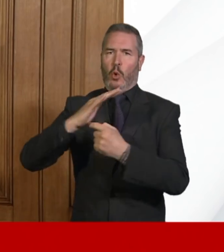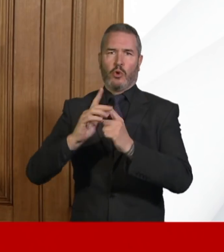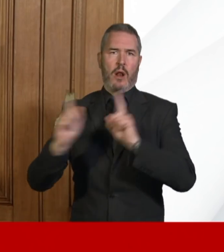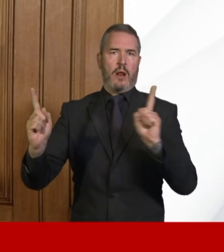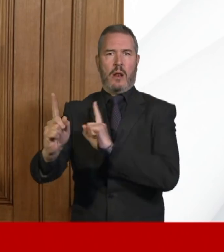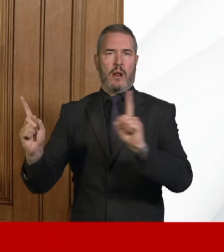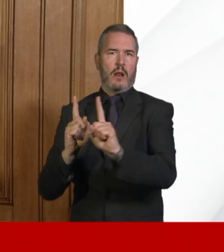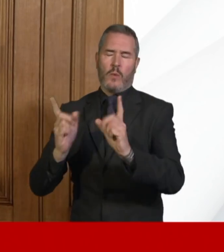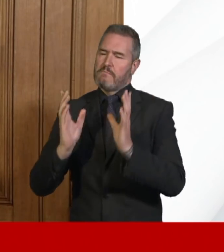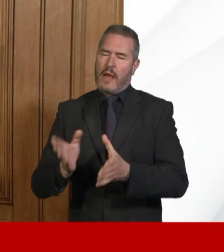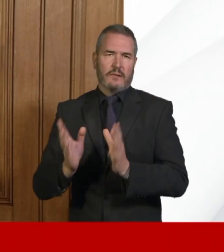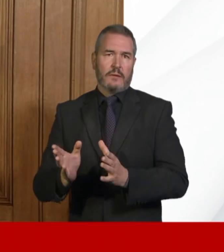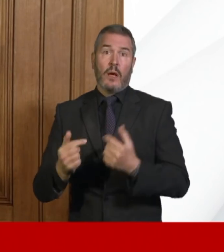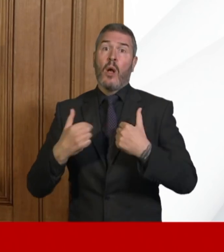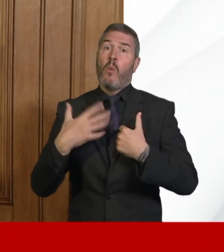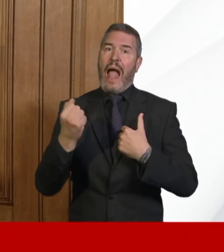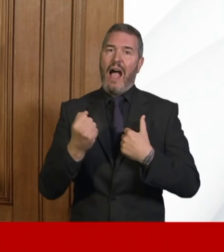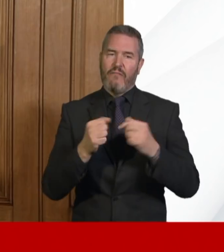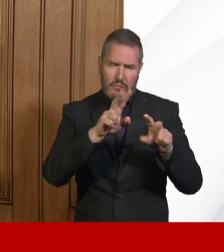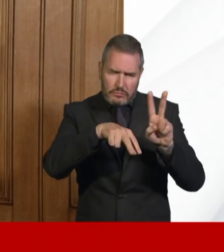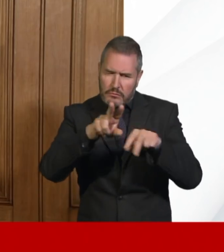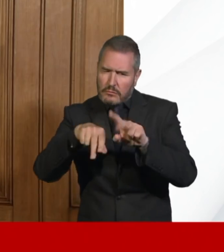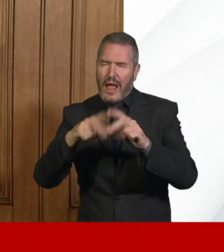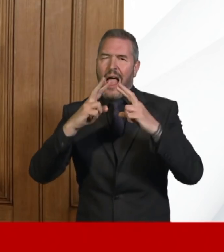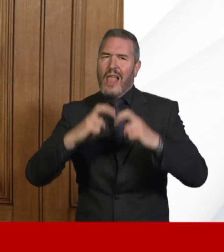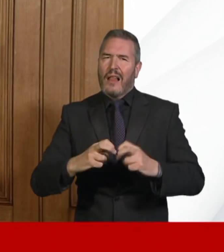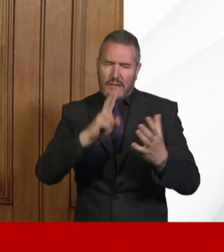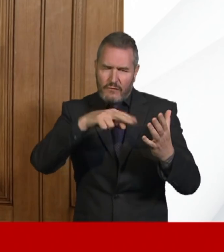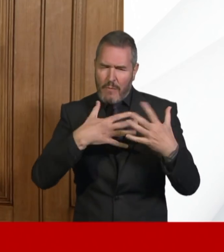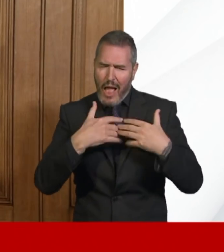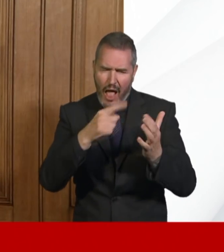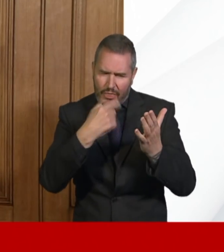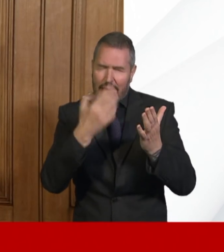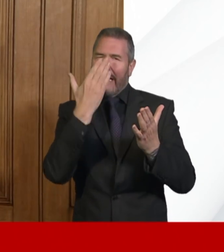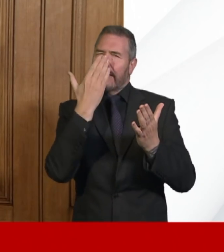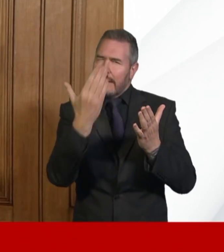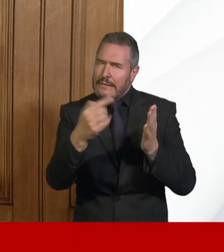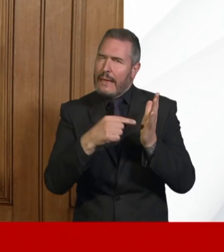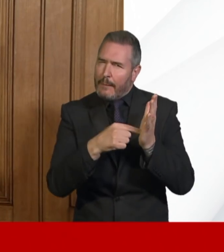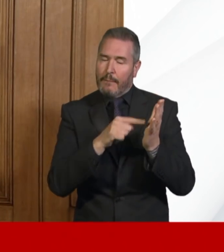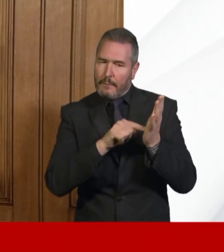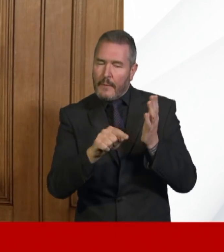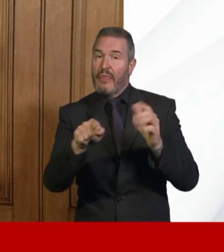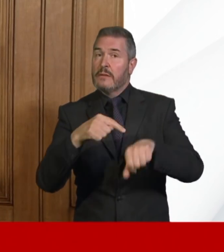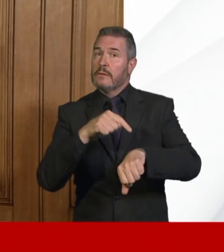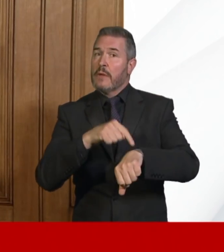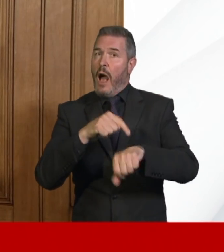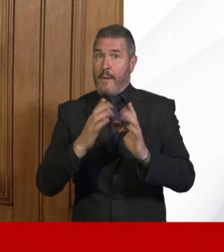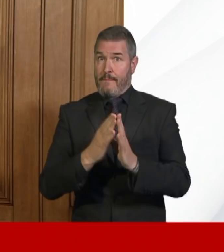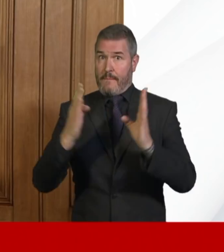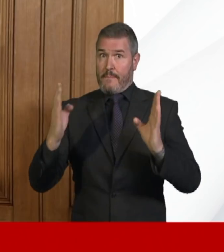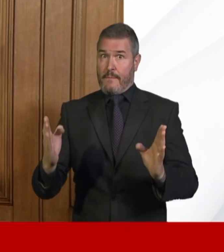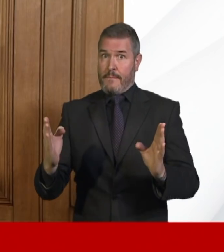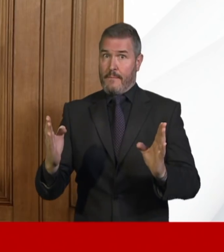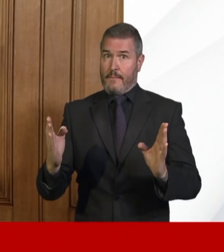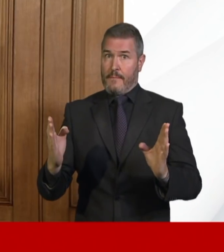data that we have, the modeling going forward, will suggest that in the time period which the,